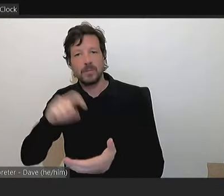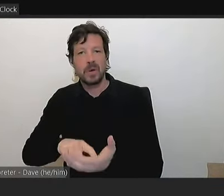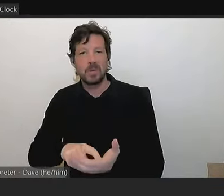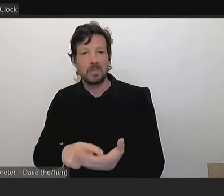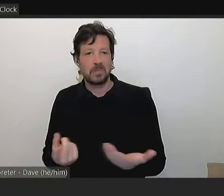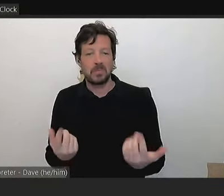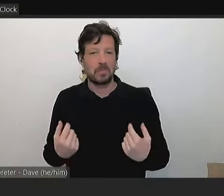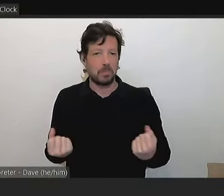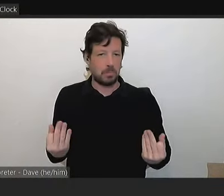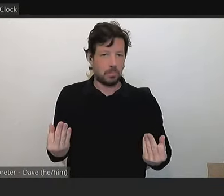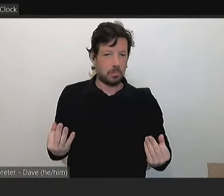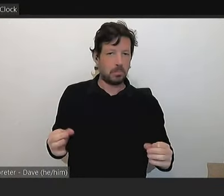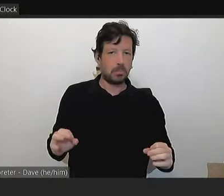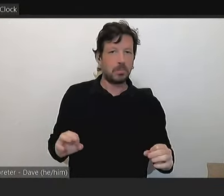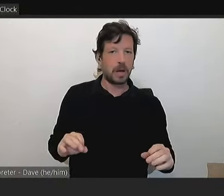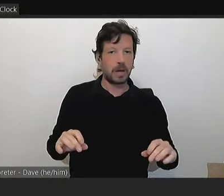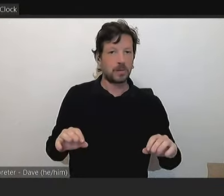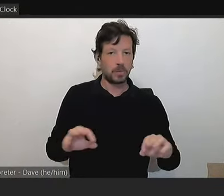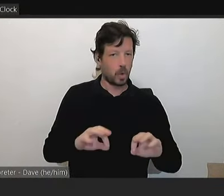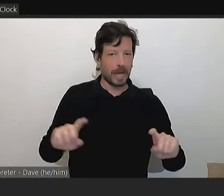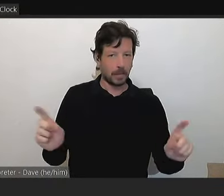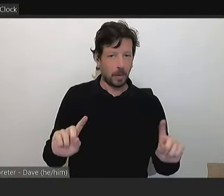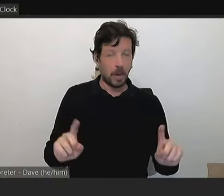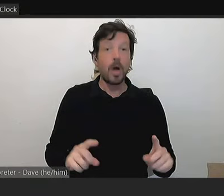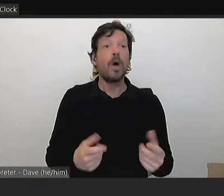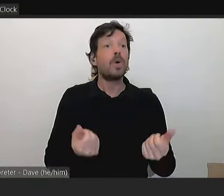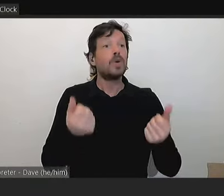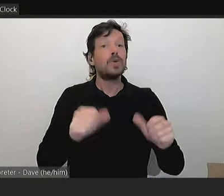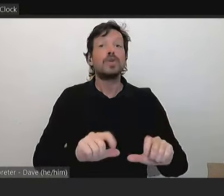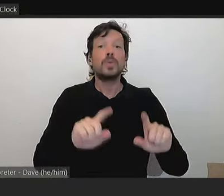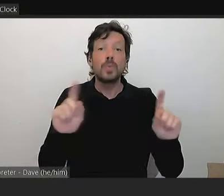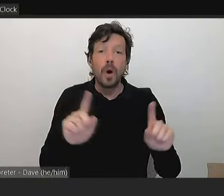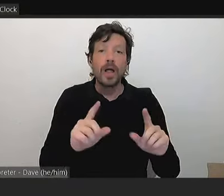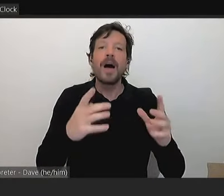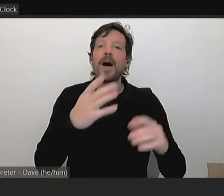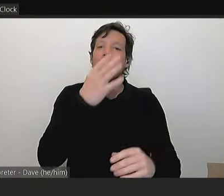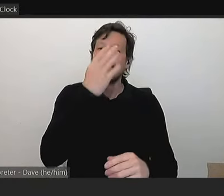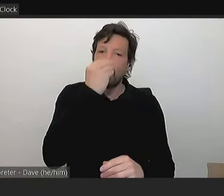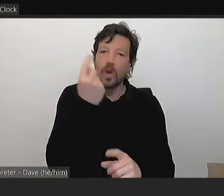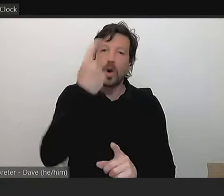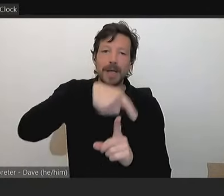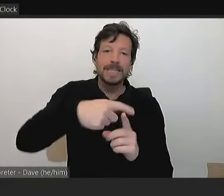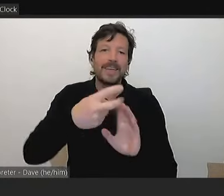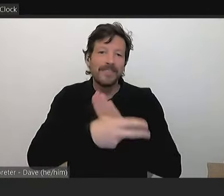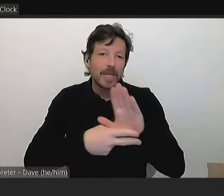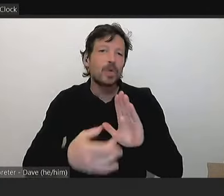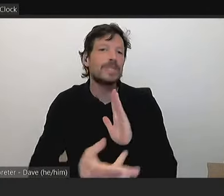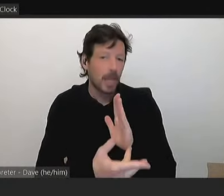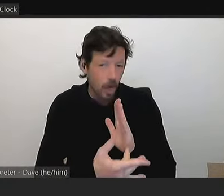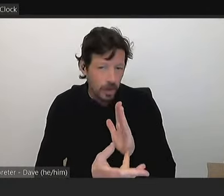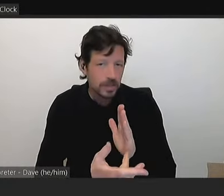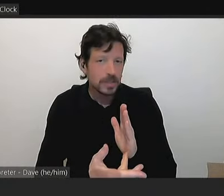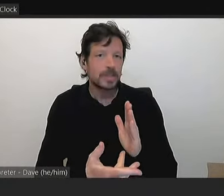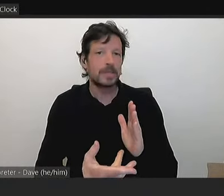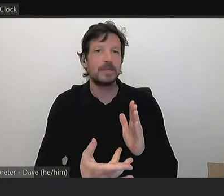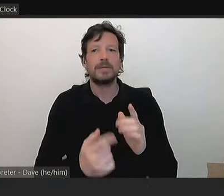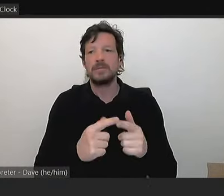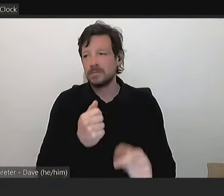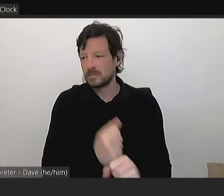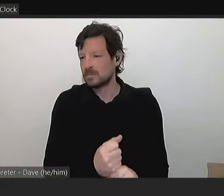What Council does use is a range of photo and video technologies as part of its work. So these are things like